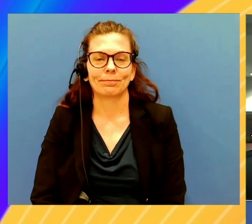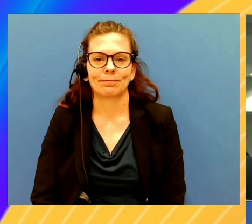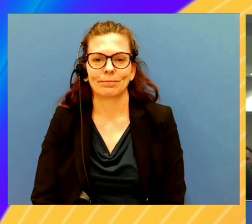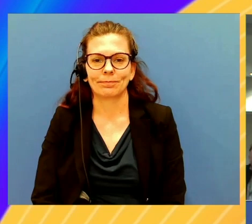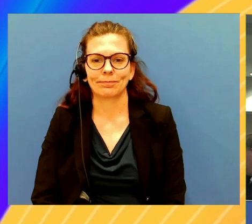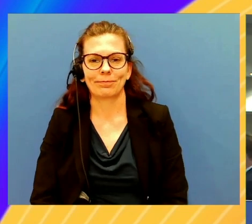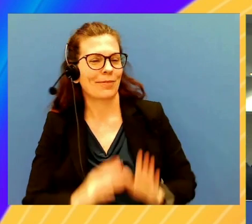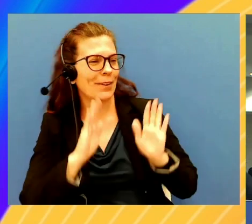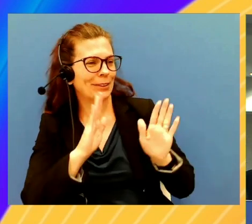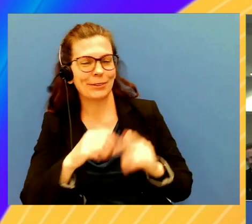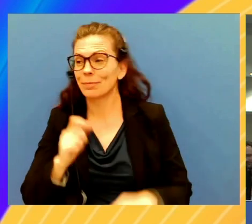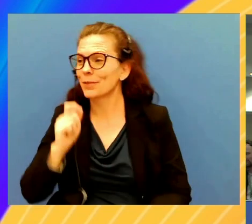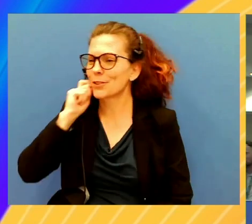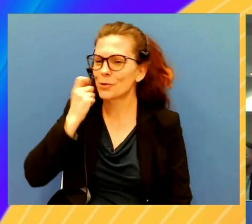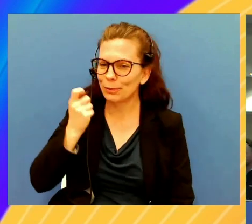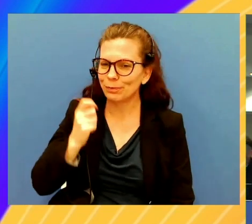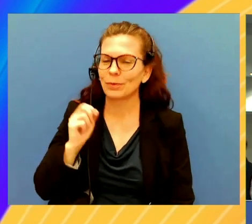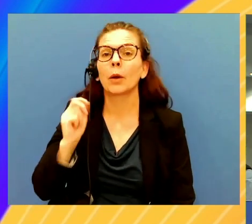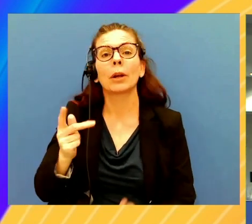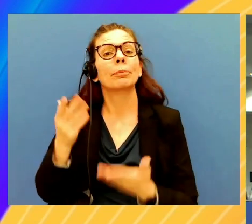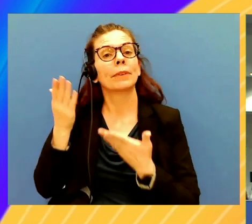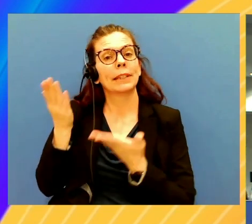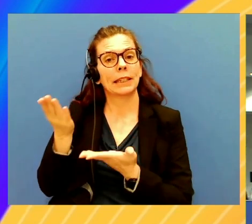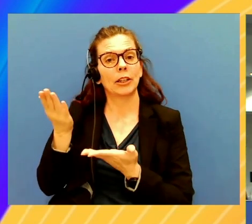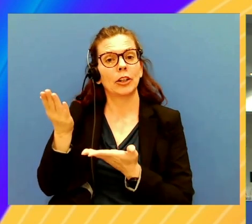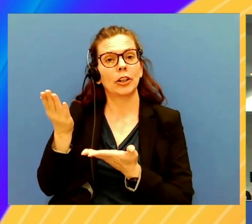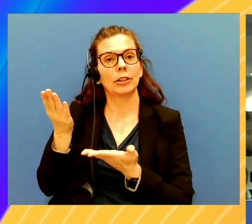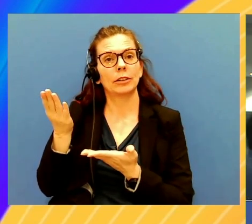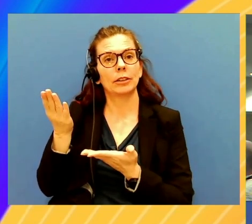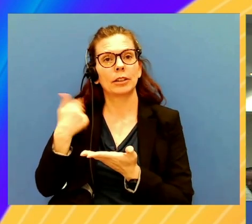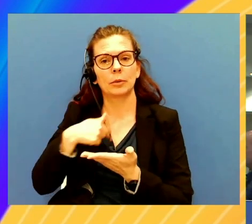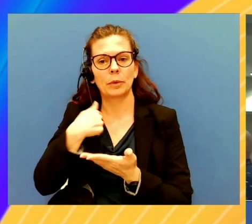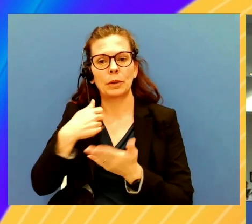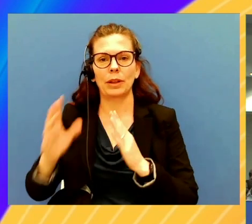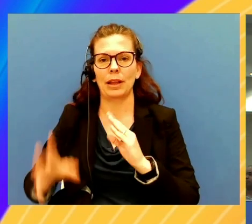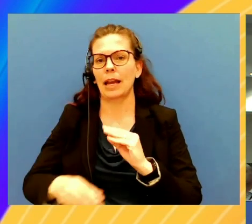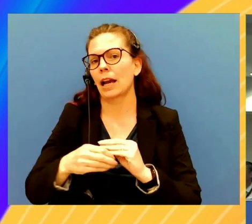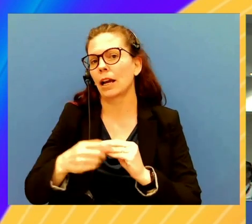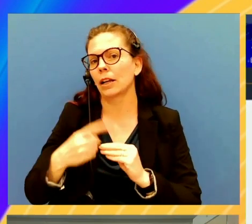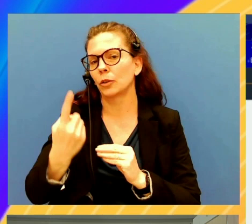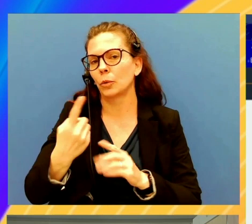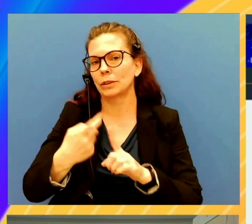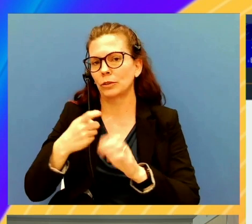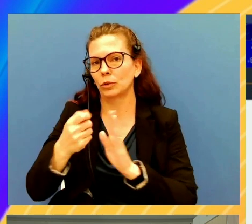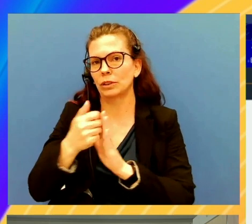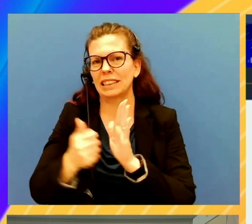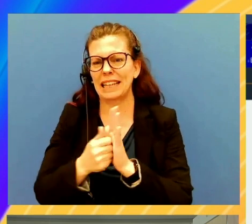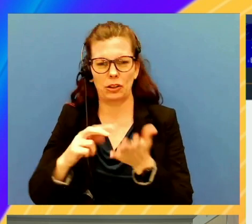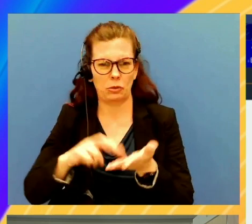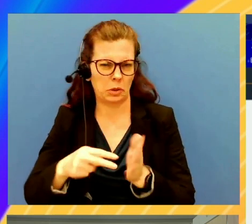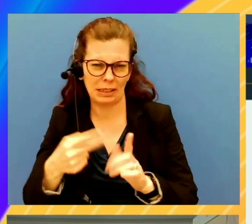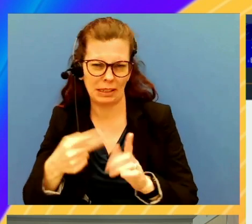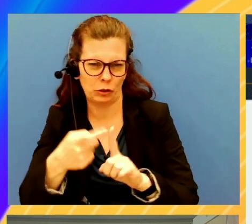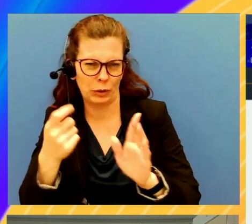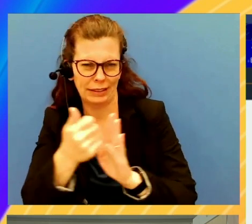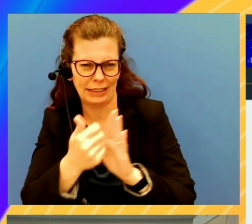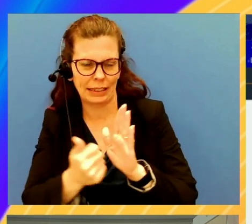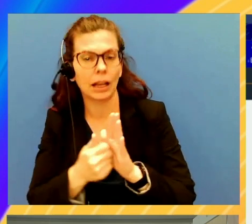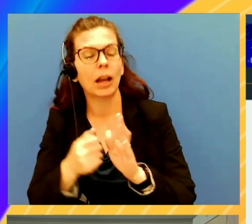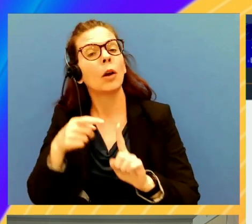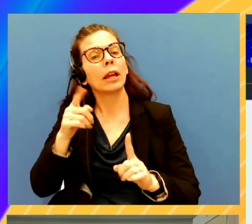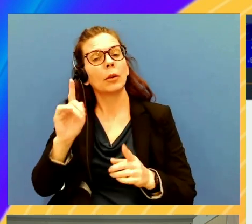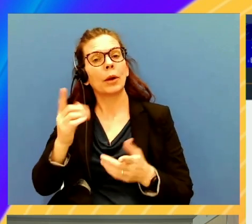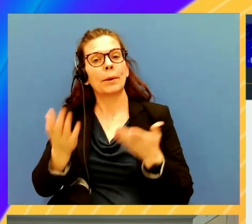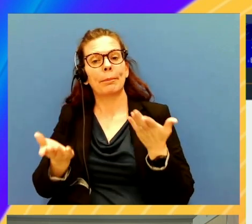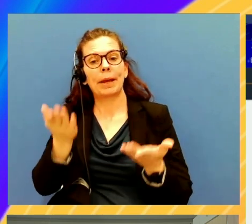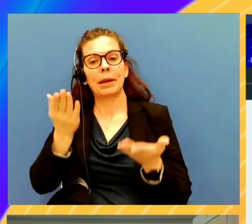Awesome. Cool. So here we are looking at one of the source accounts. So what do we mean by source accounts is where, like, you might be